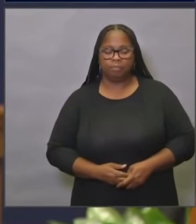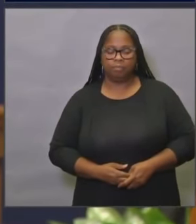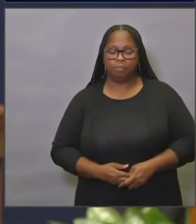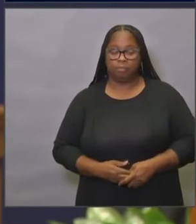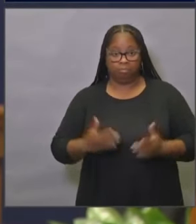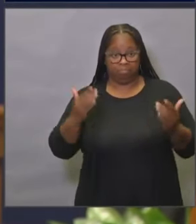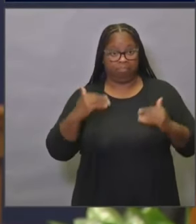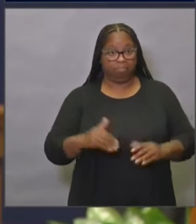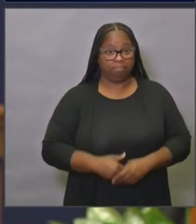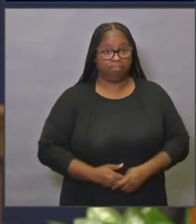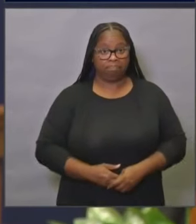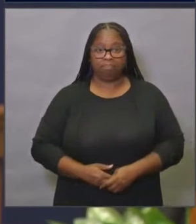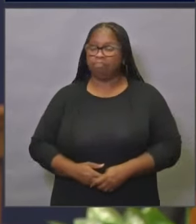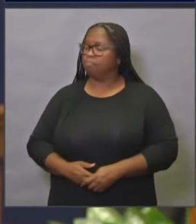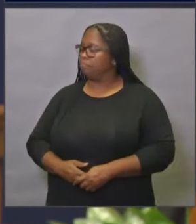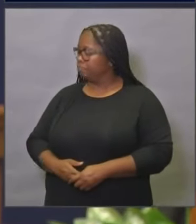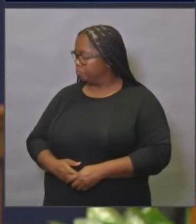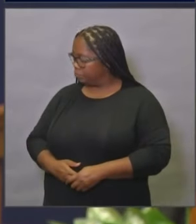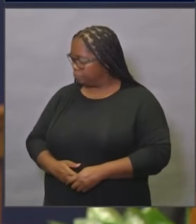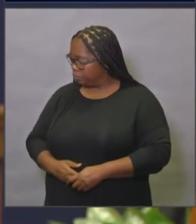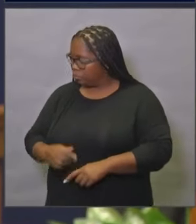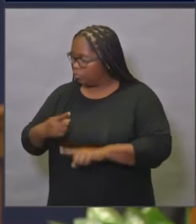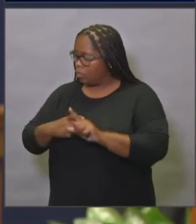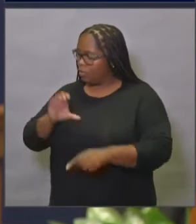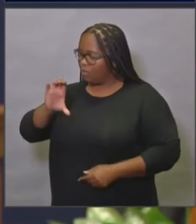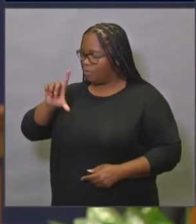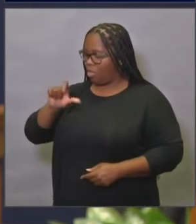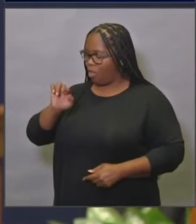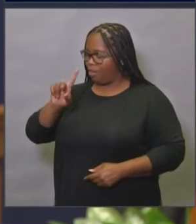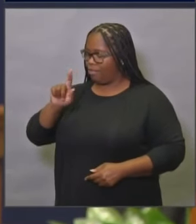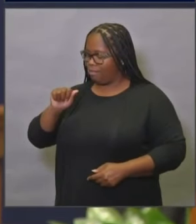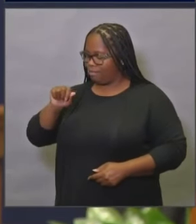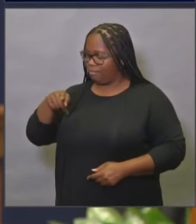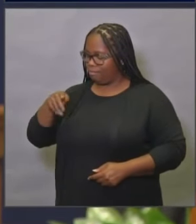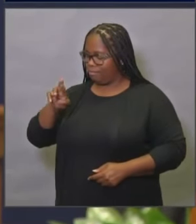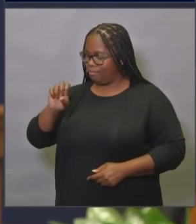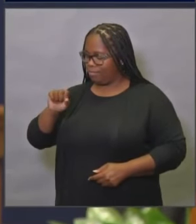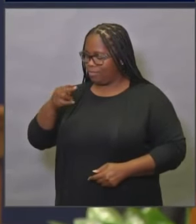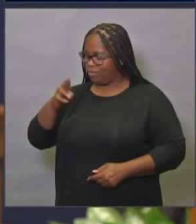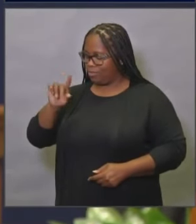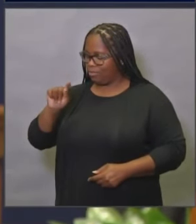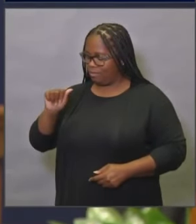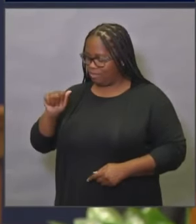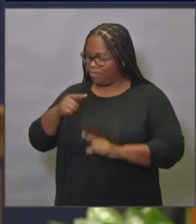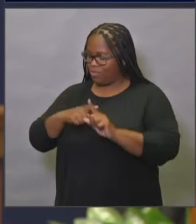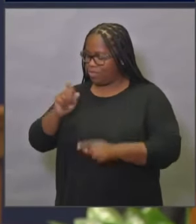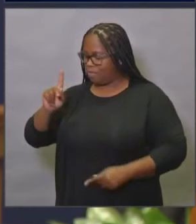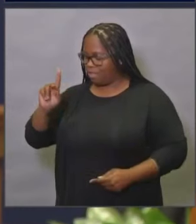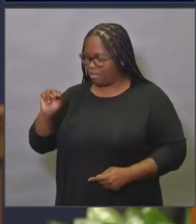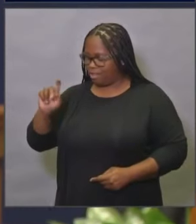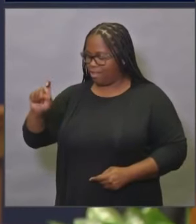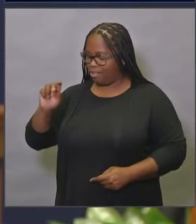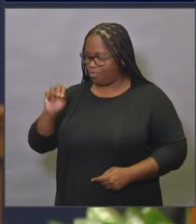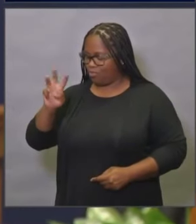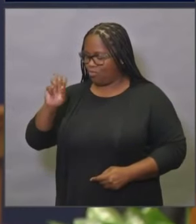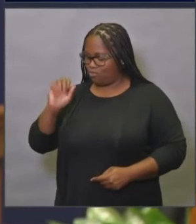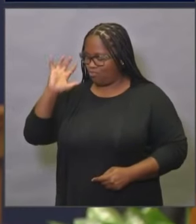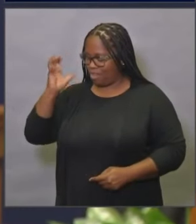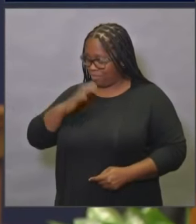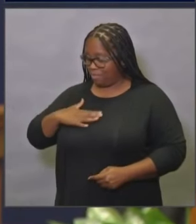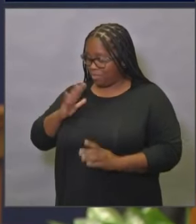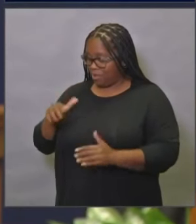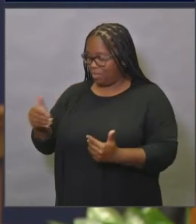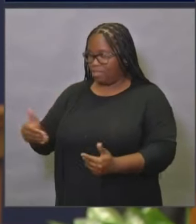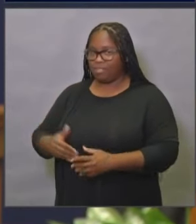Next question. Next next question comes from the line of Claudia Pescuda with KNX News Radio. Please